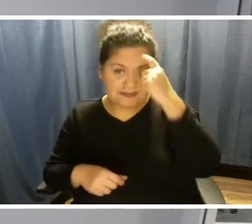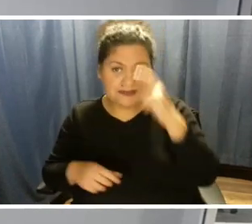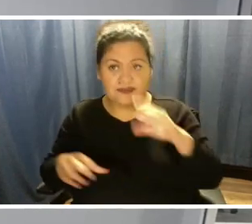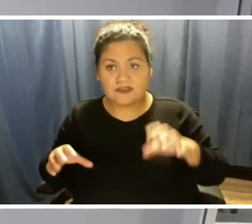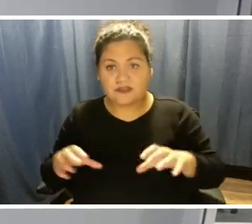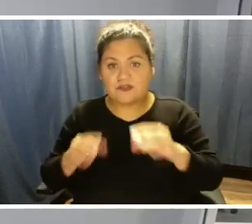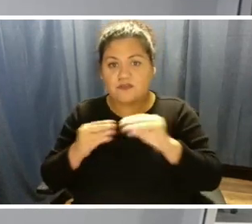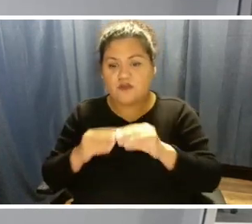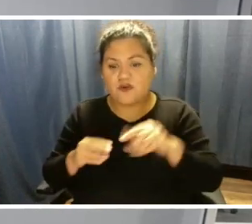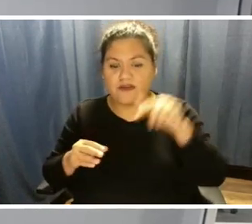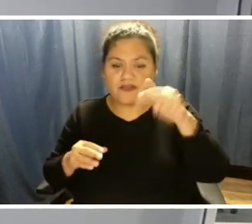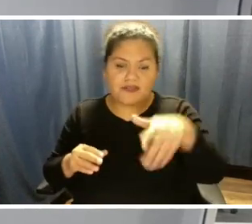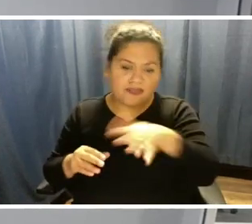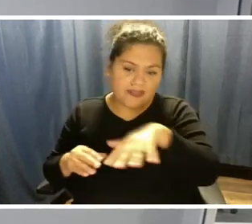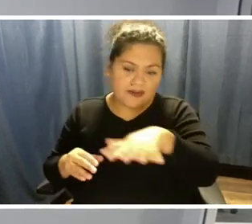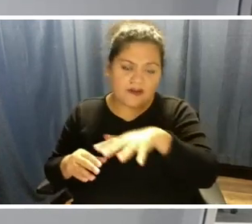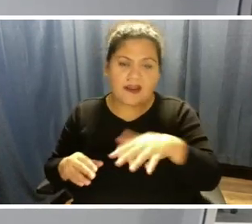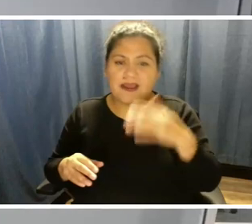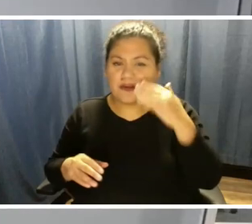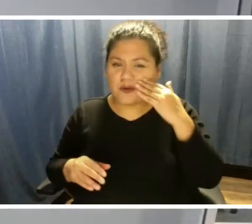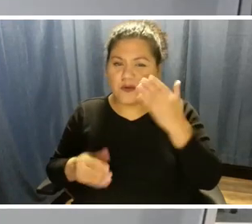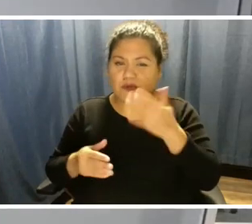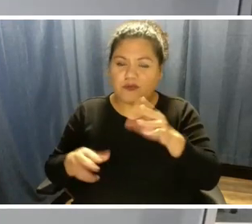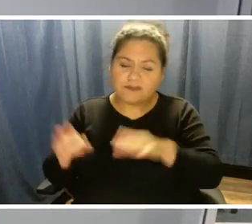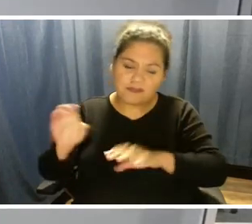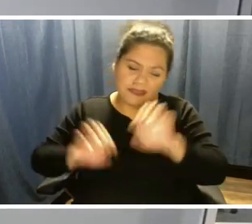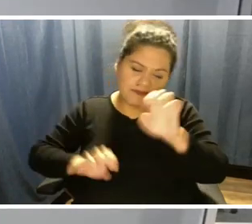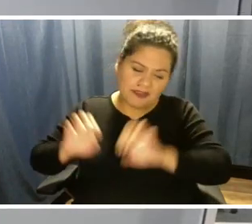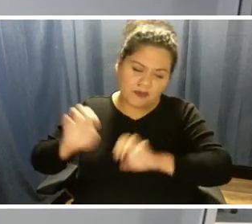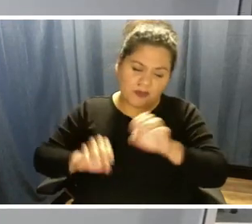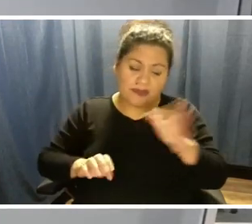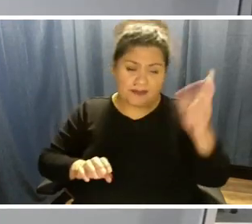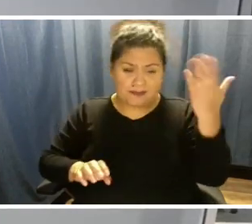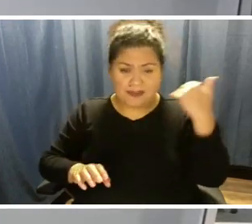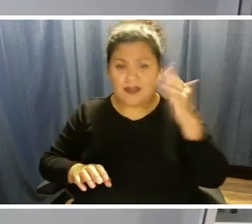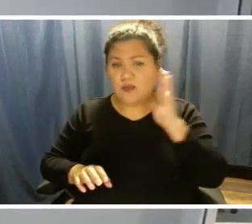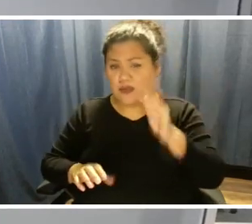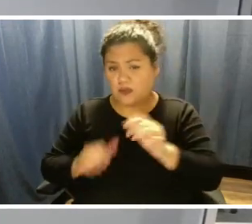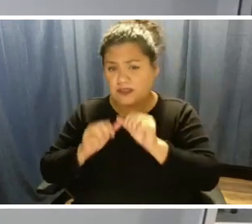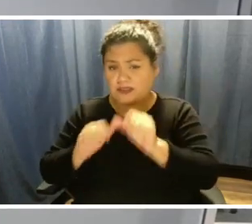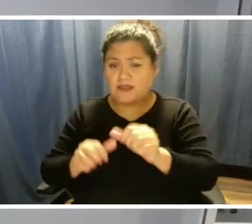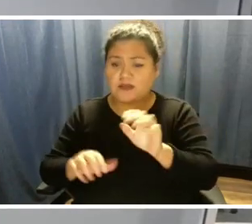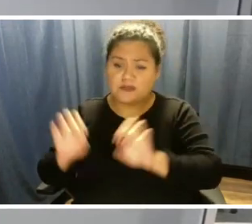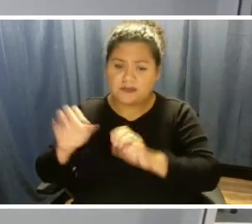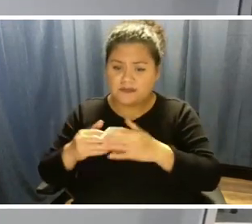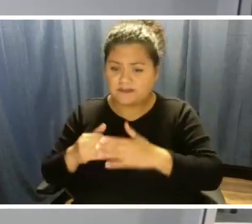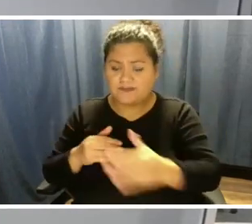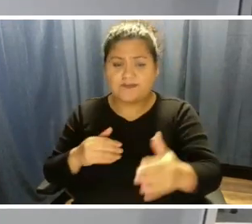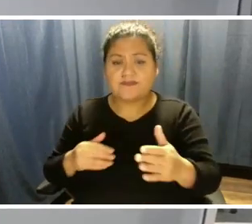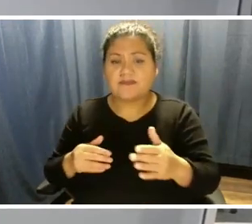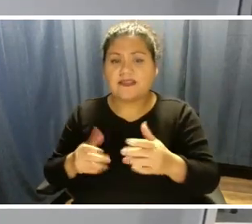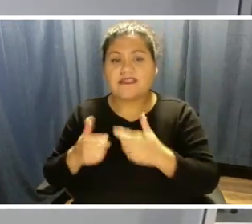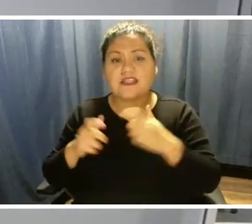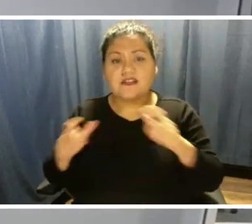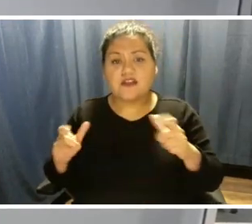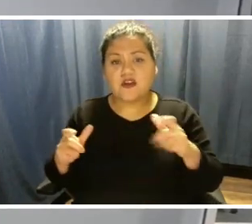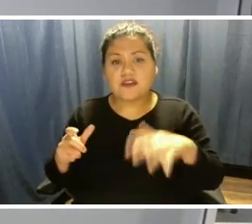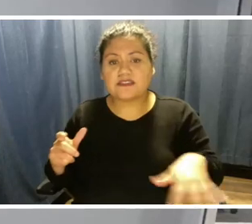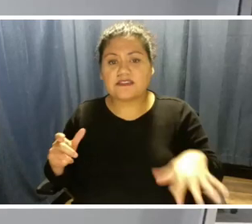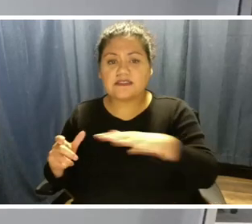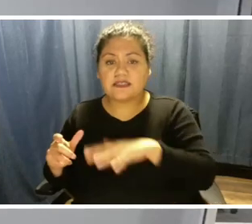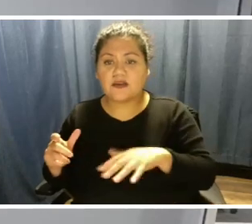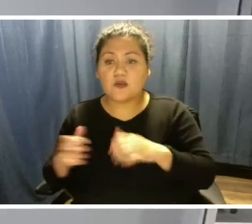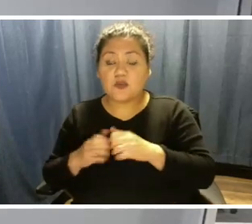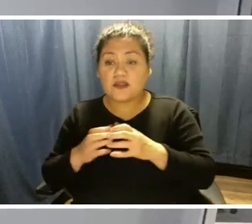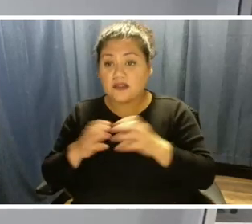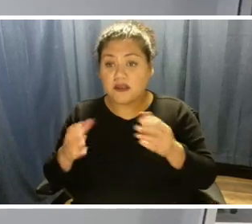there. I know things have been evaluated in the past and we will continue to do that going forward. It's a large site with a lot of